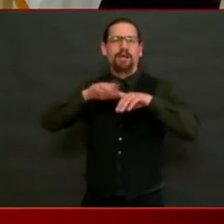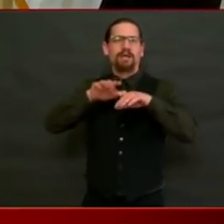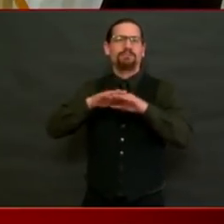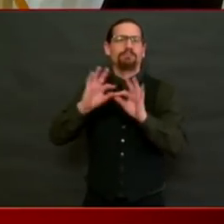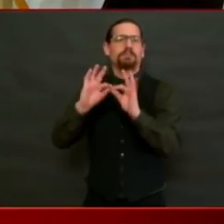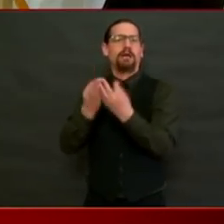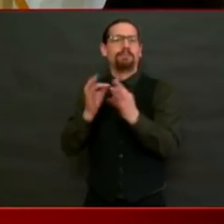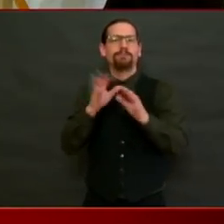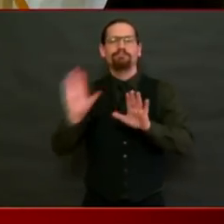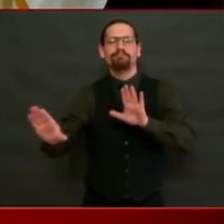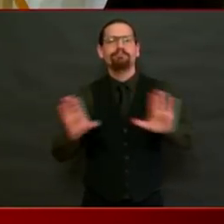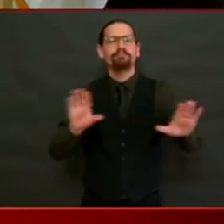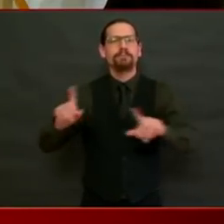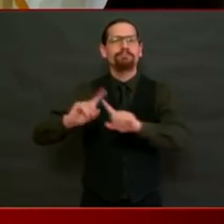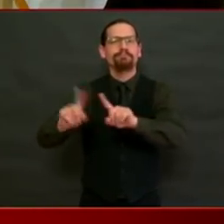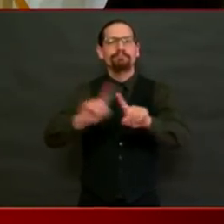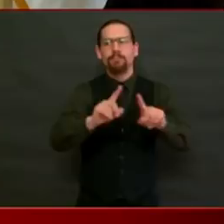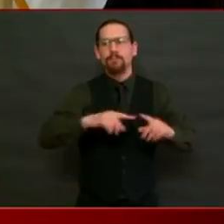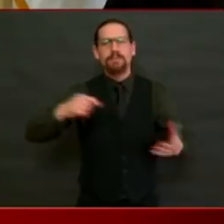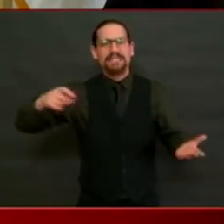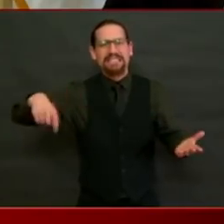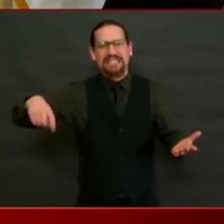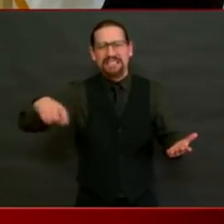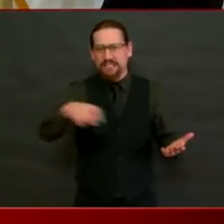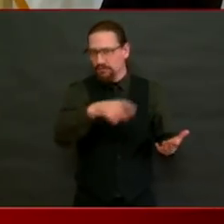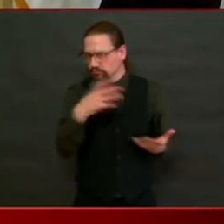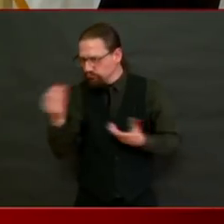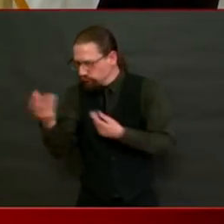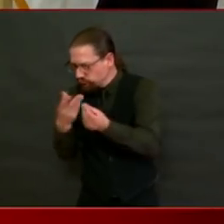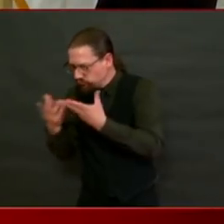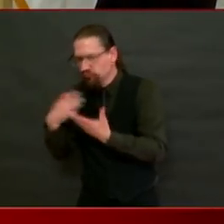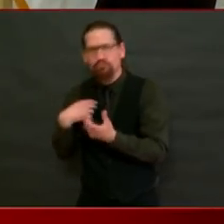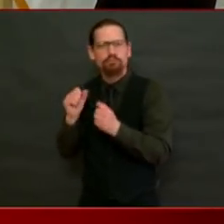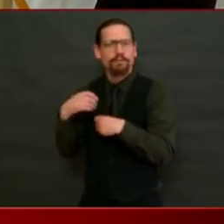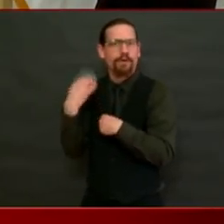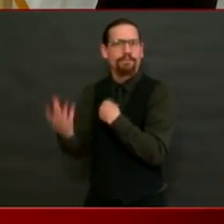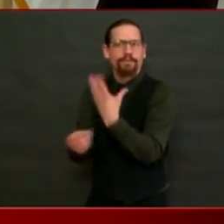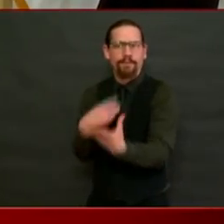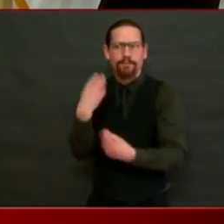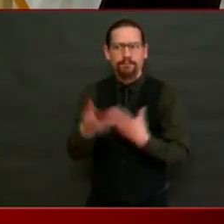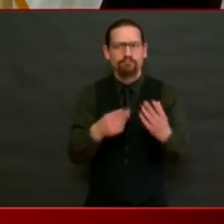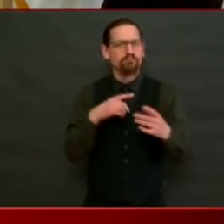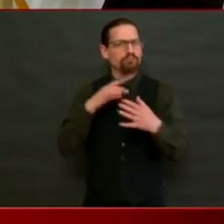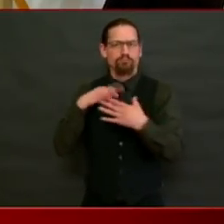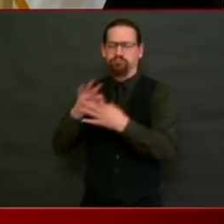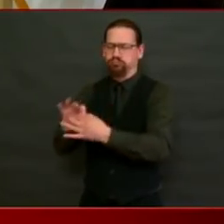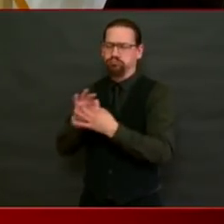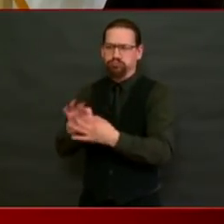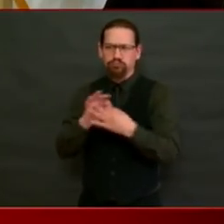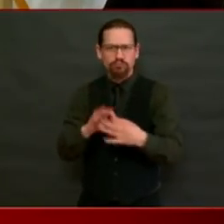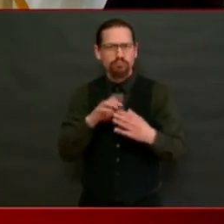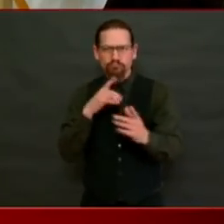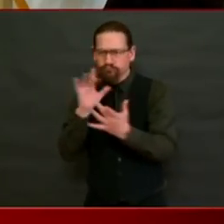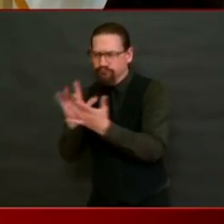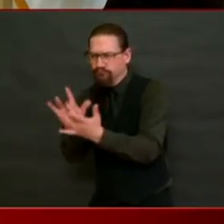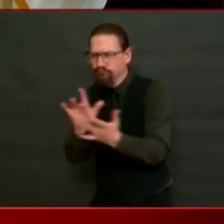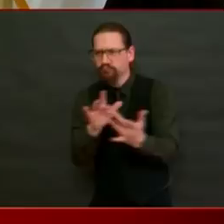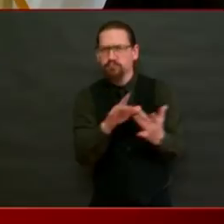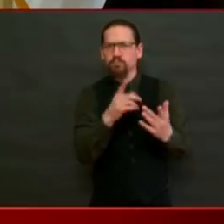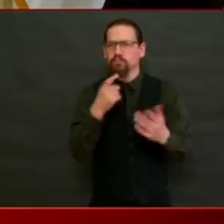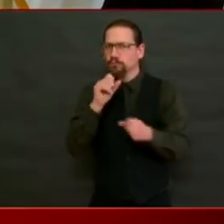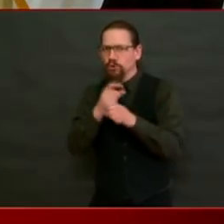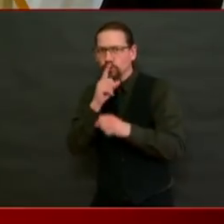and we'll continue to engage with families as we need to to make sure that they have the support